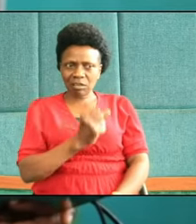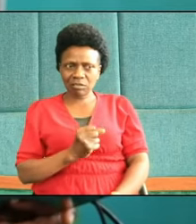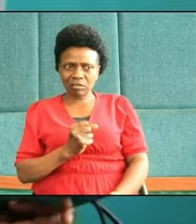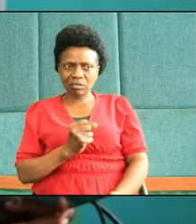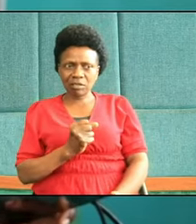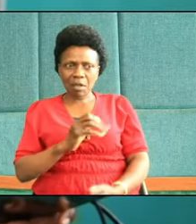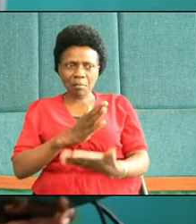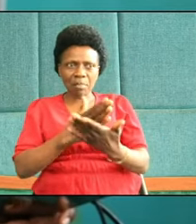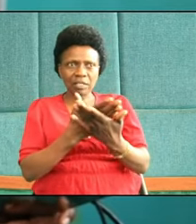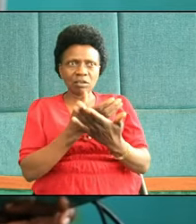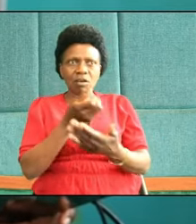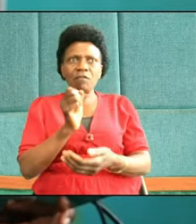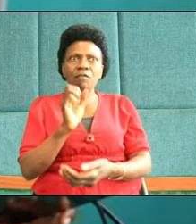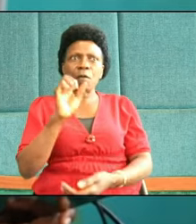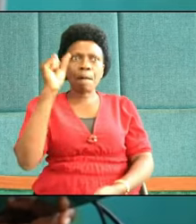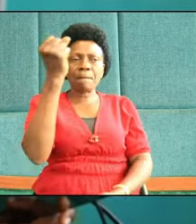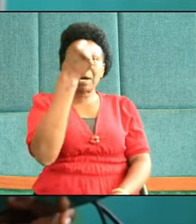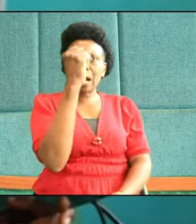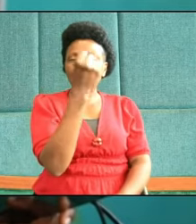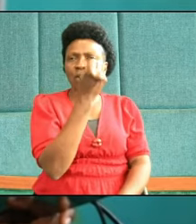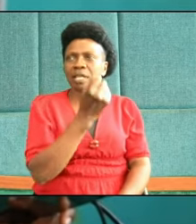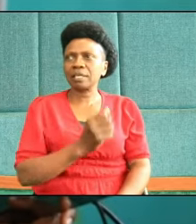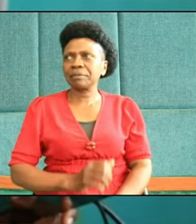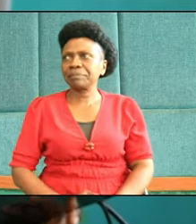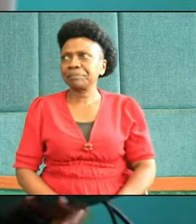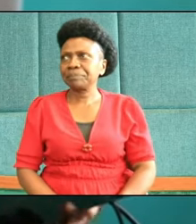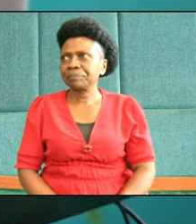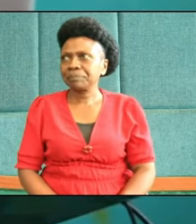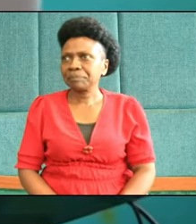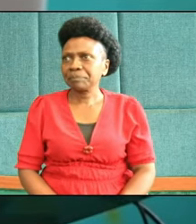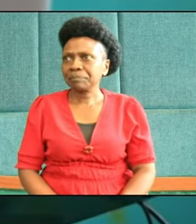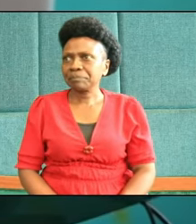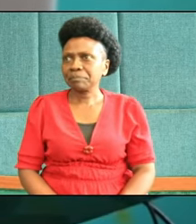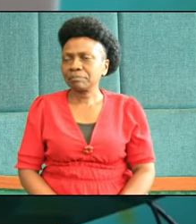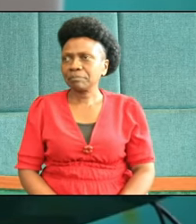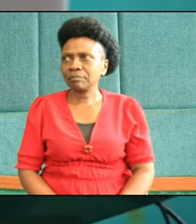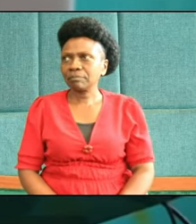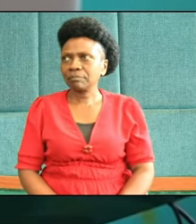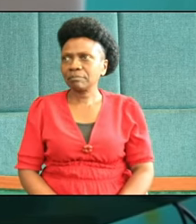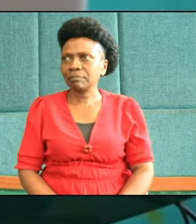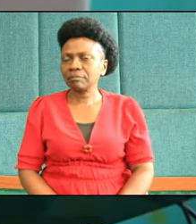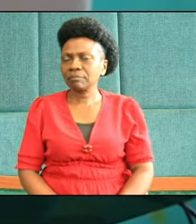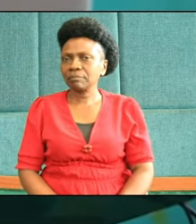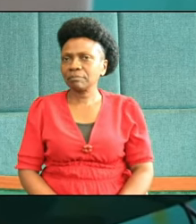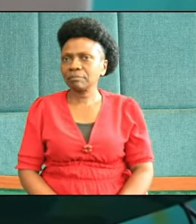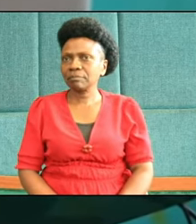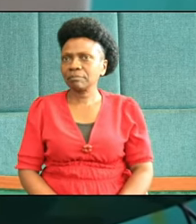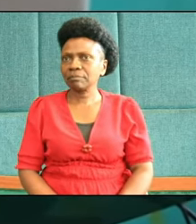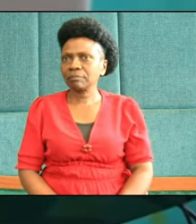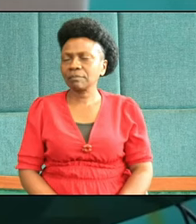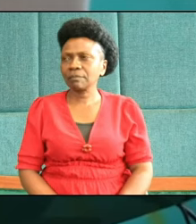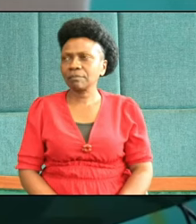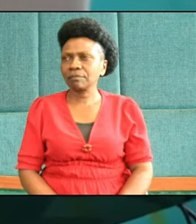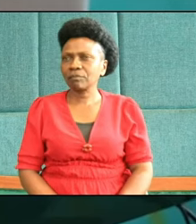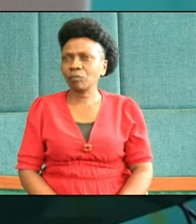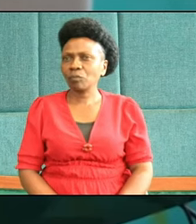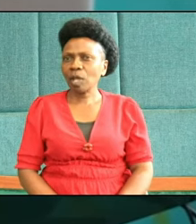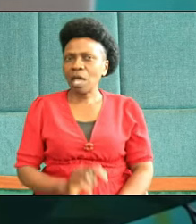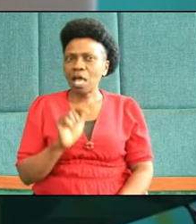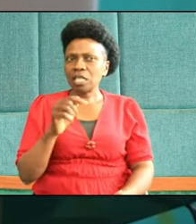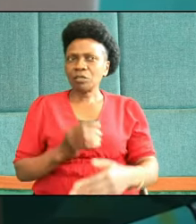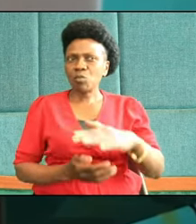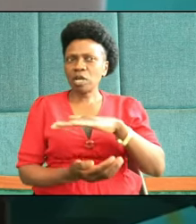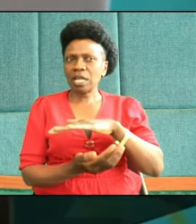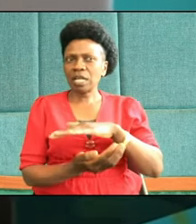part of Malawi. That's where I'm actually working as a district pastor. This